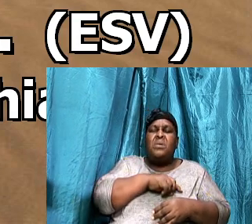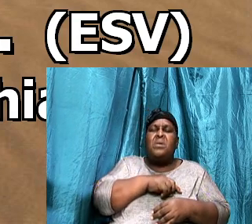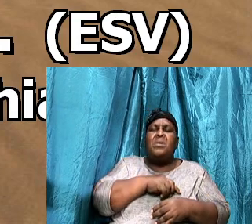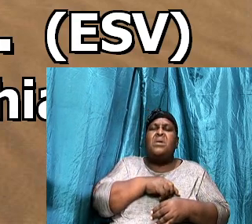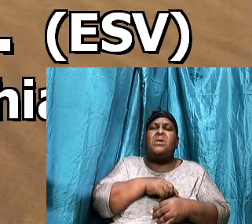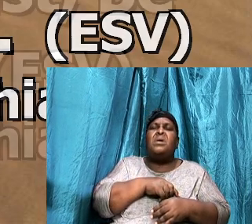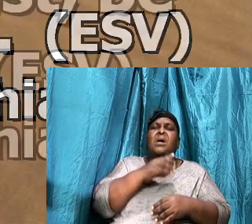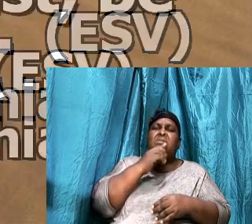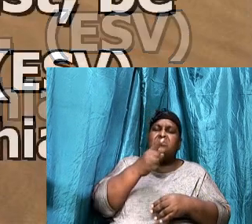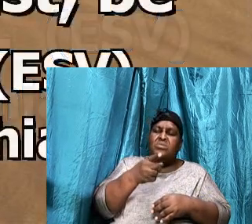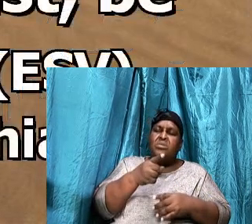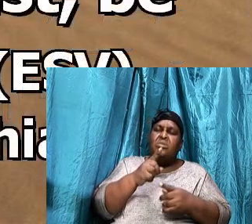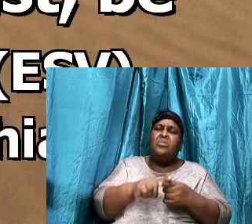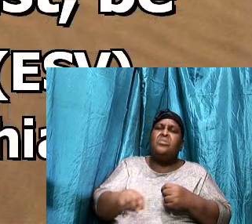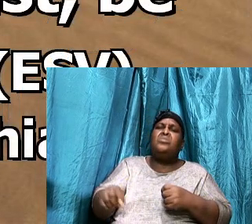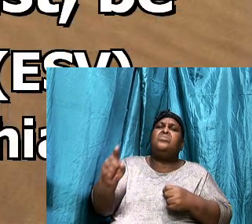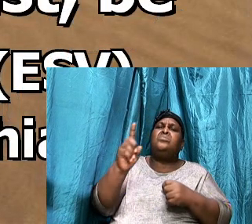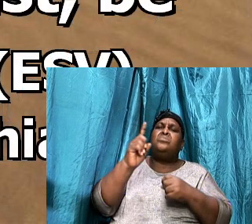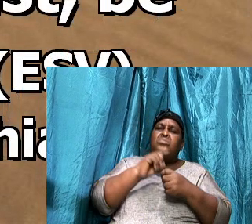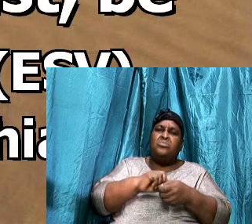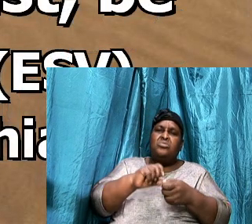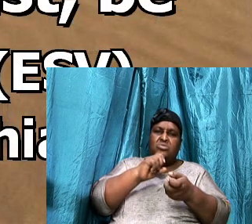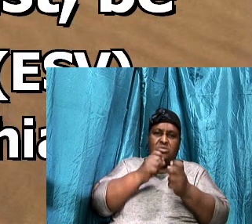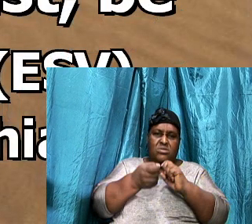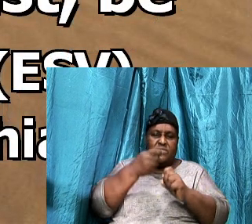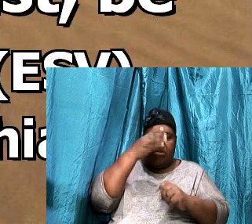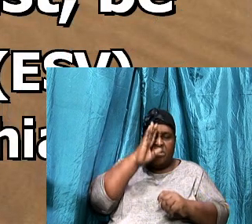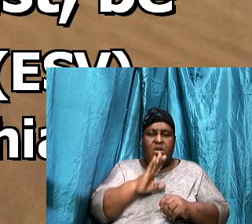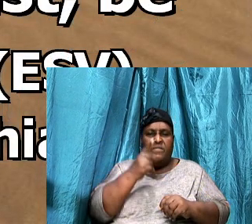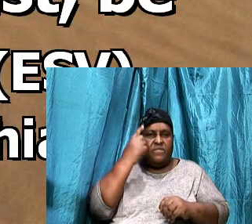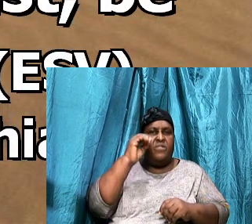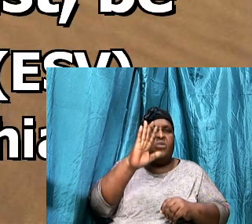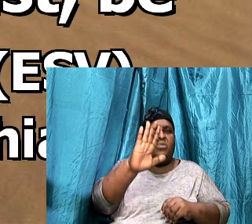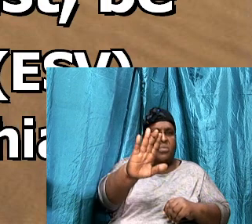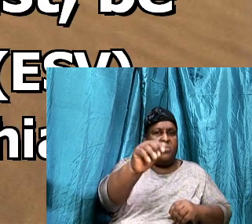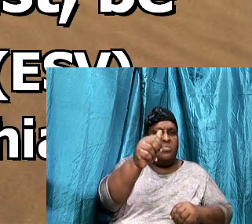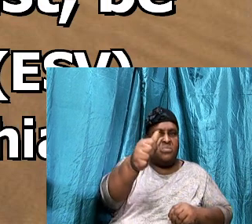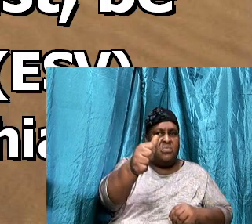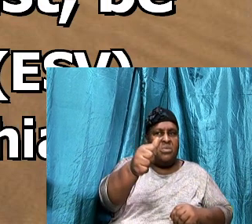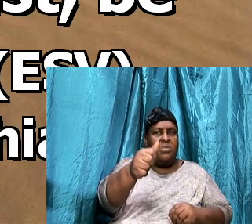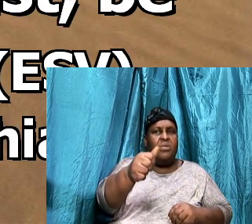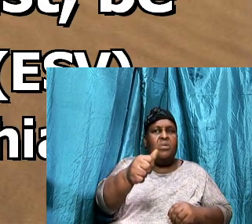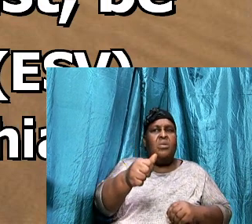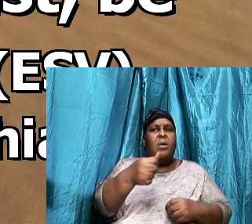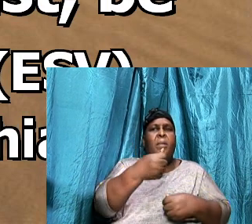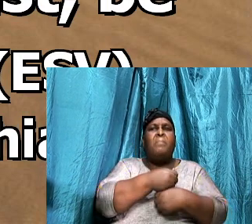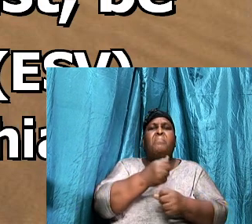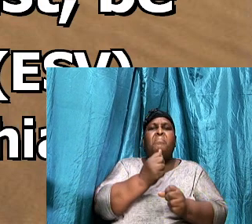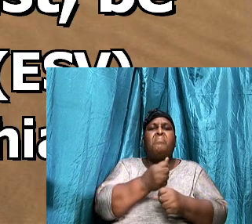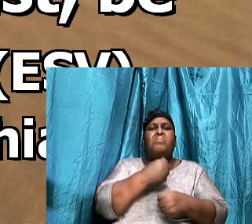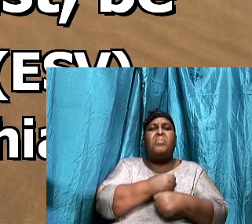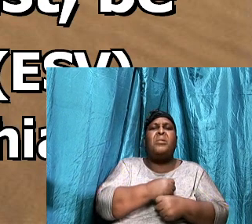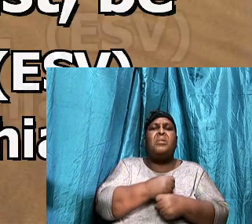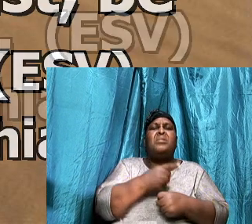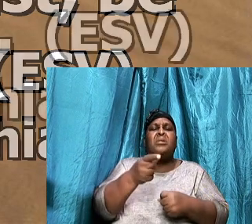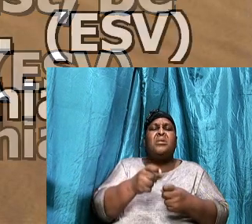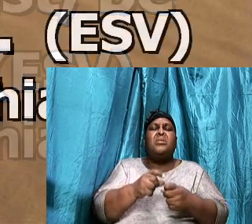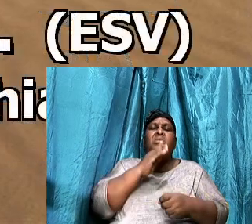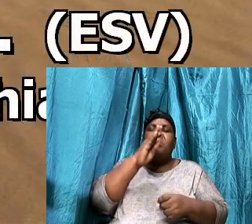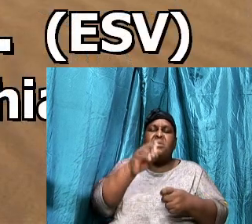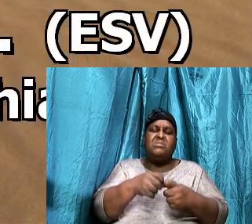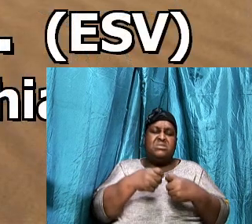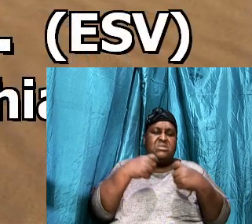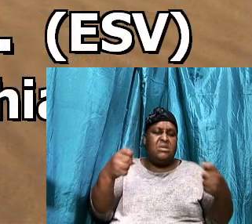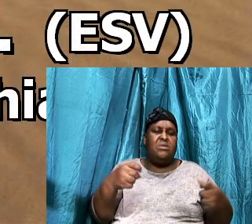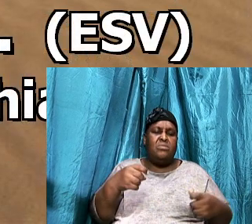Be reconciled to God, For your sake, He made him, be seen, Who knew